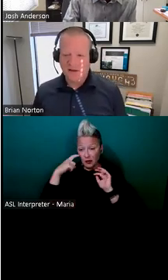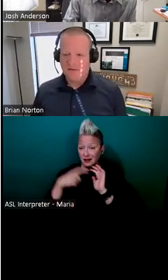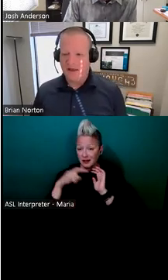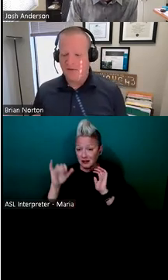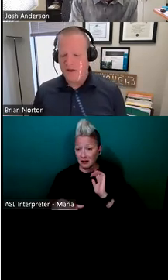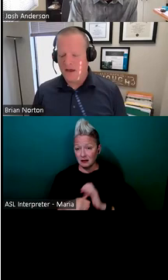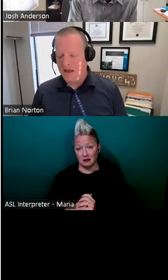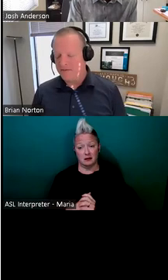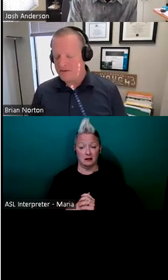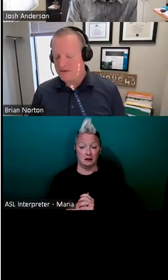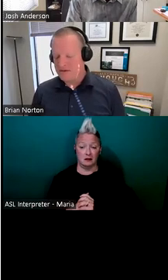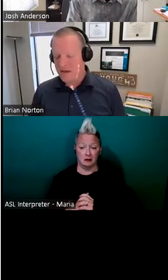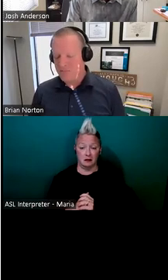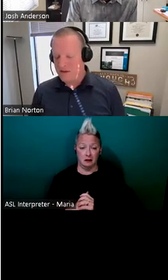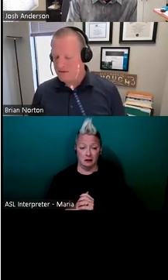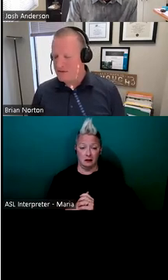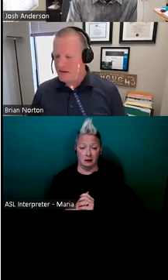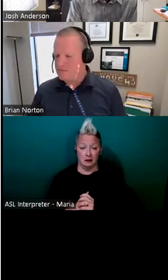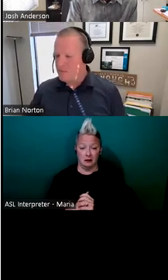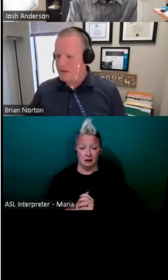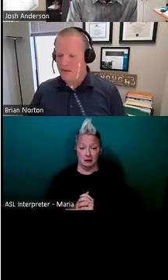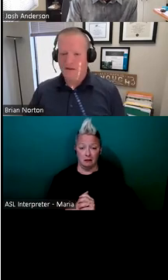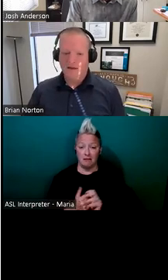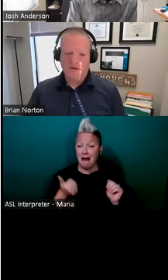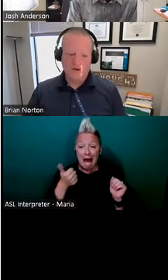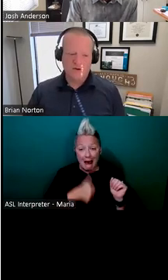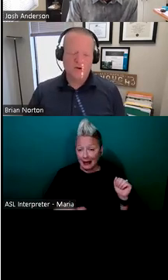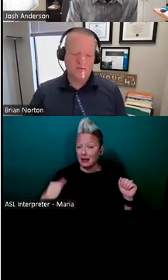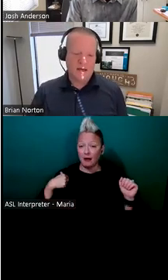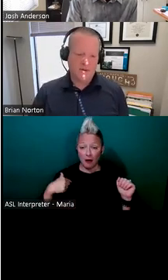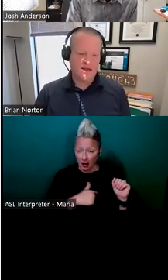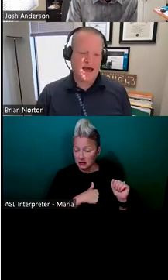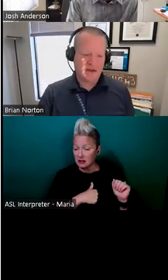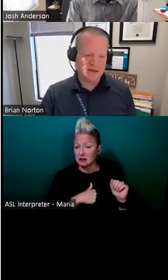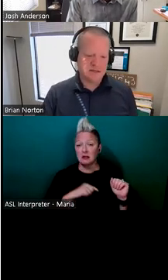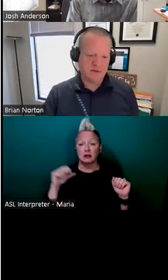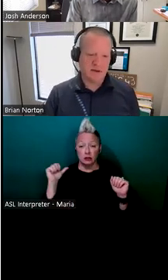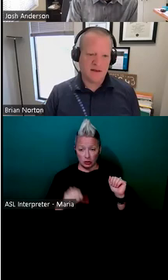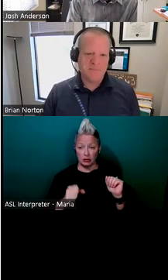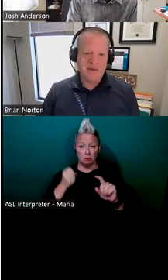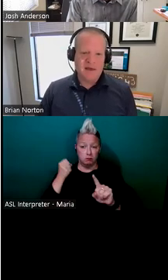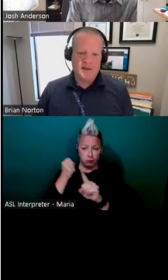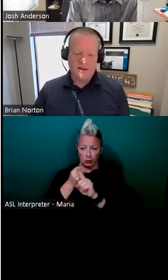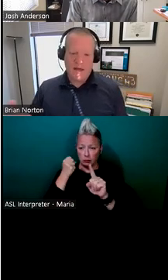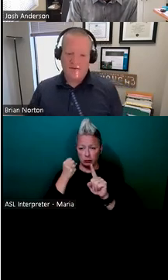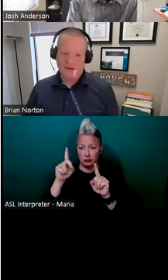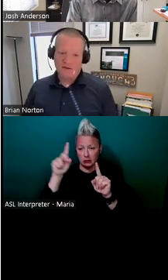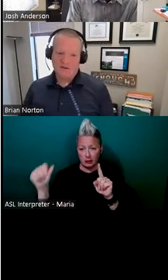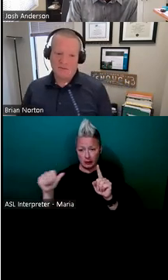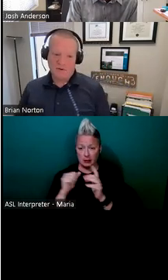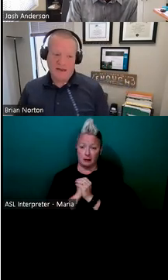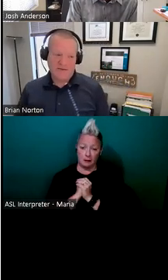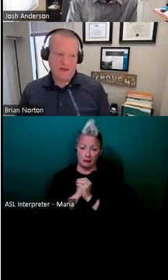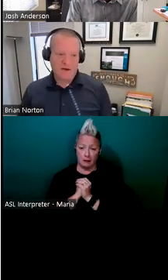that we, any of us can step into the next moment. Could, you could step into having a disability and then having